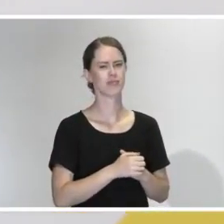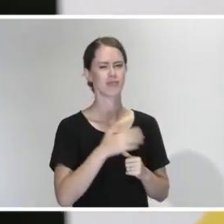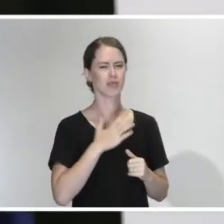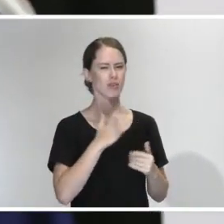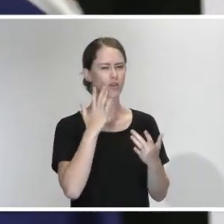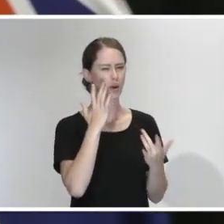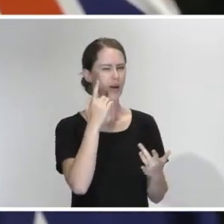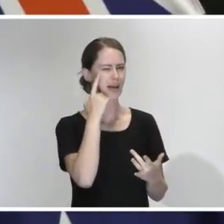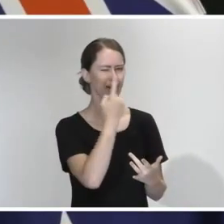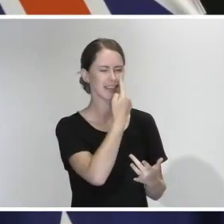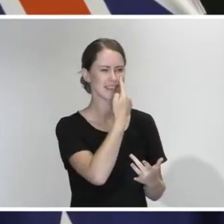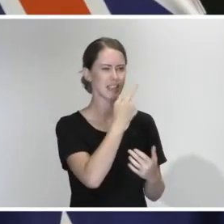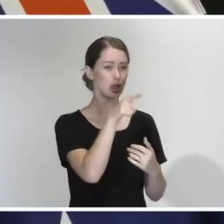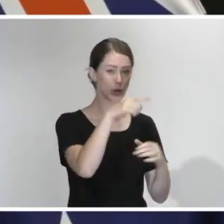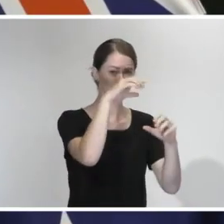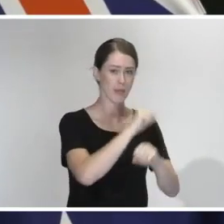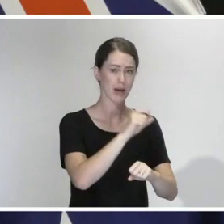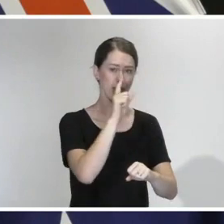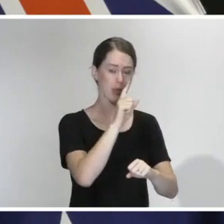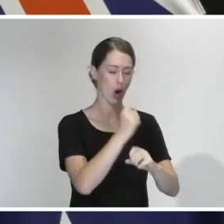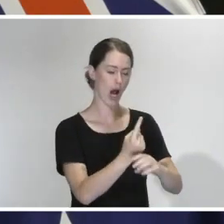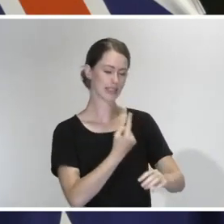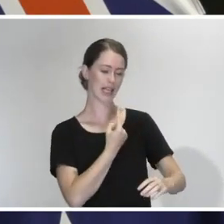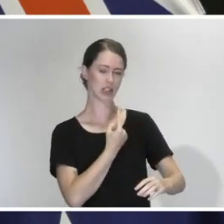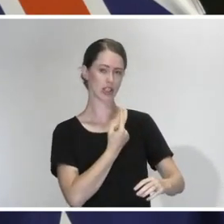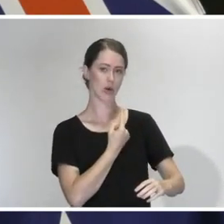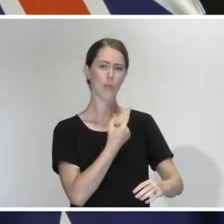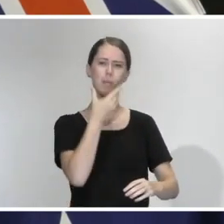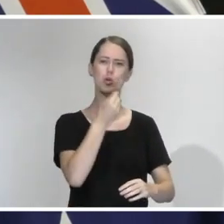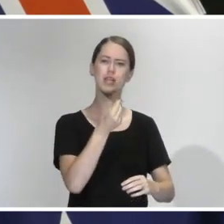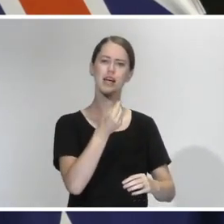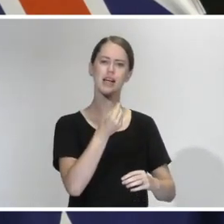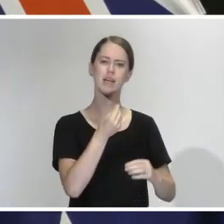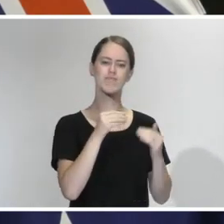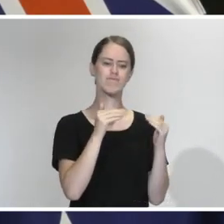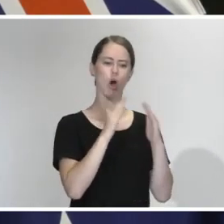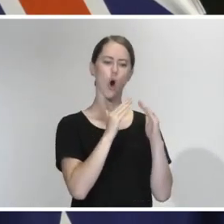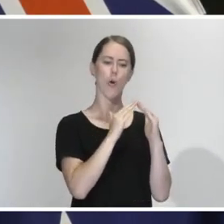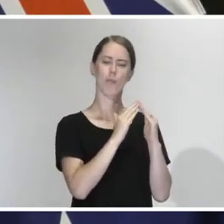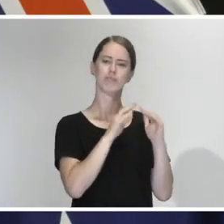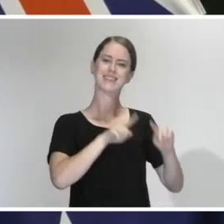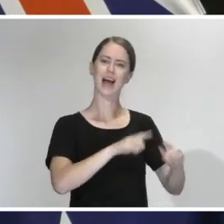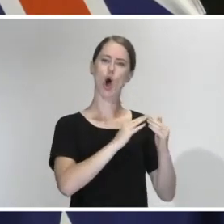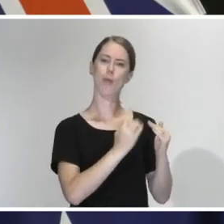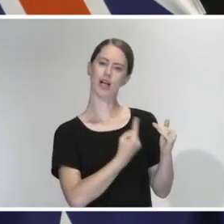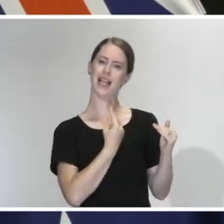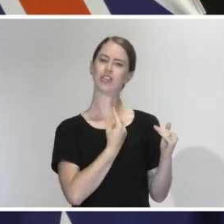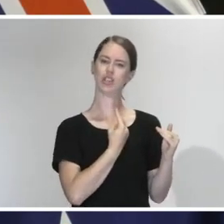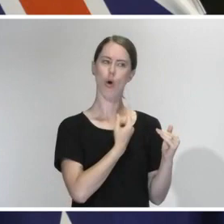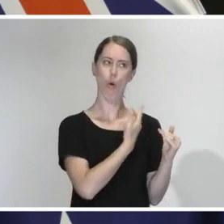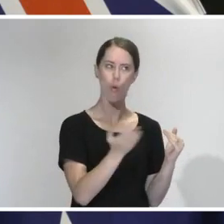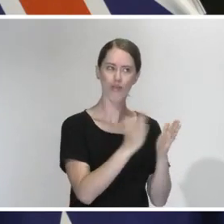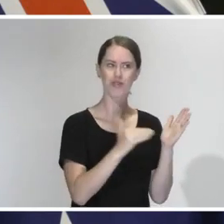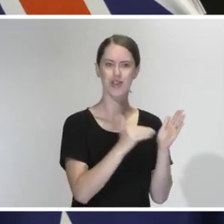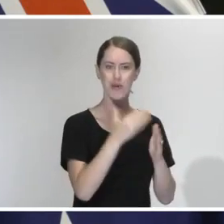that, because that's making an assumption that people who are in self-isolation, which we've been using as a tool for the whole country, the whole country we've